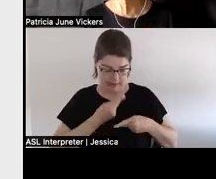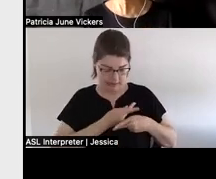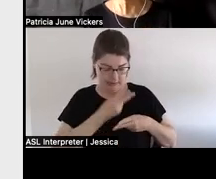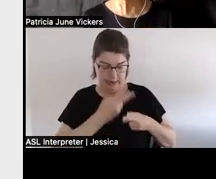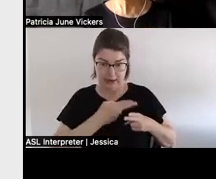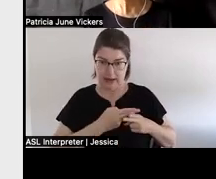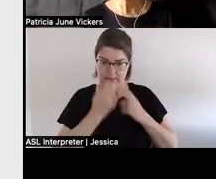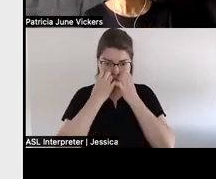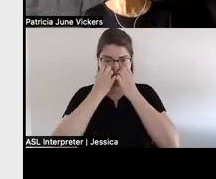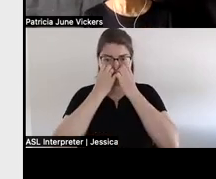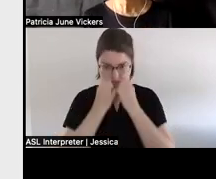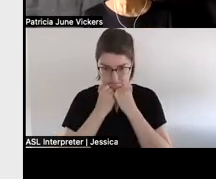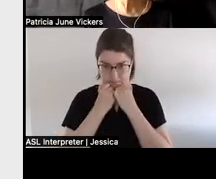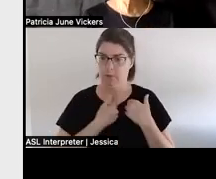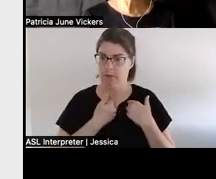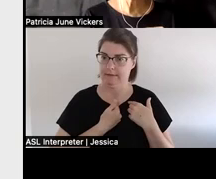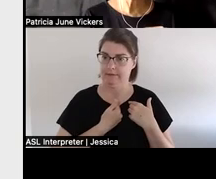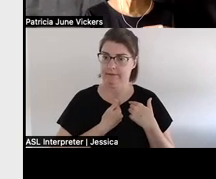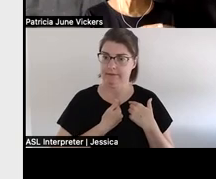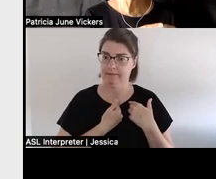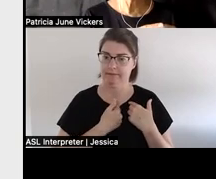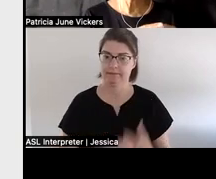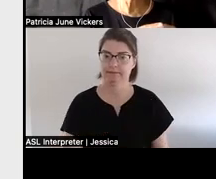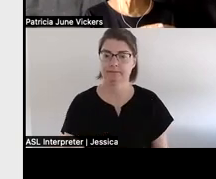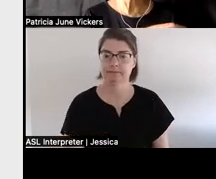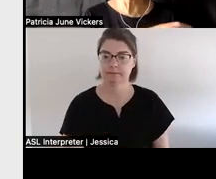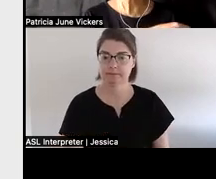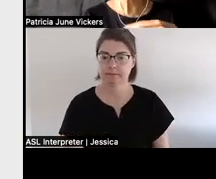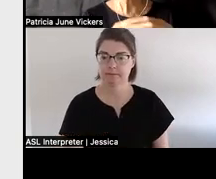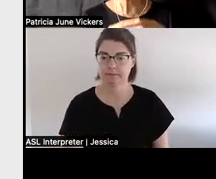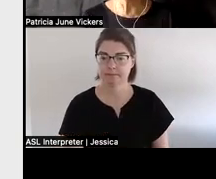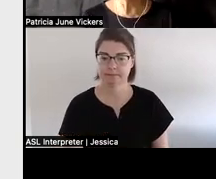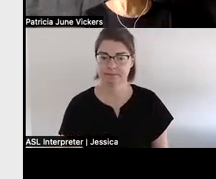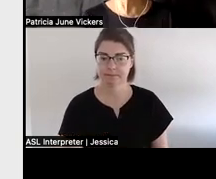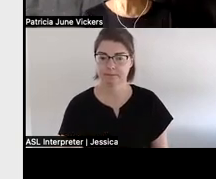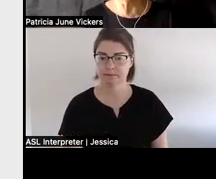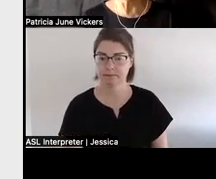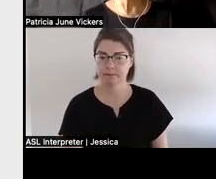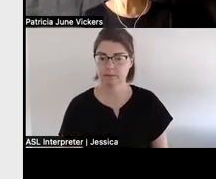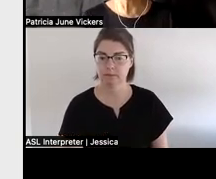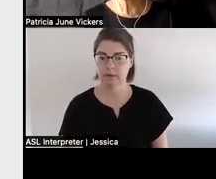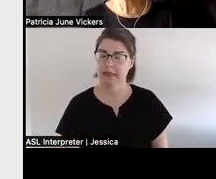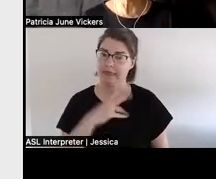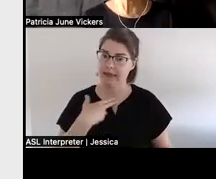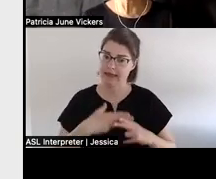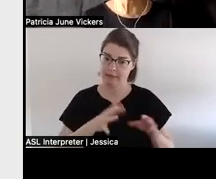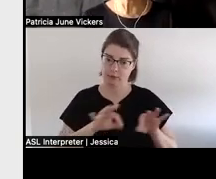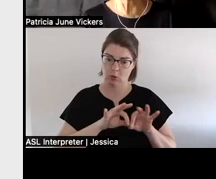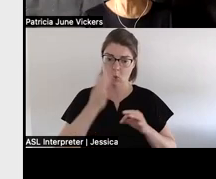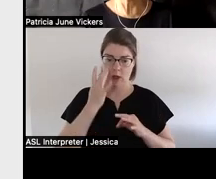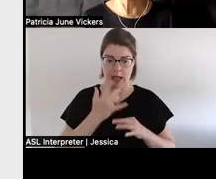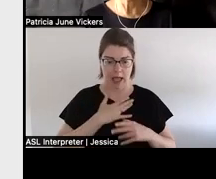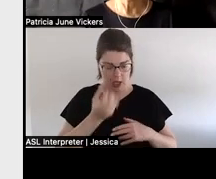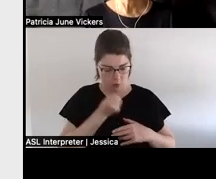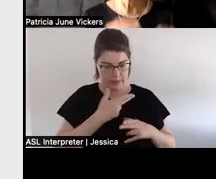is important it's important because it was given to me to hold for as long as i